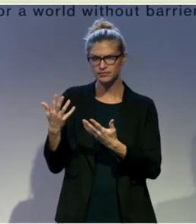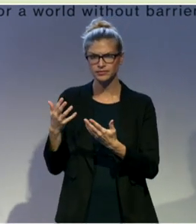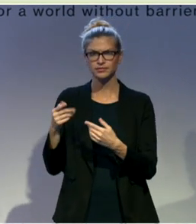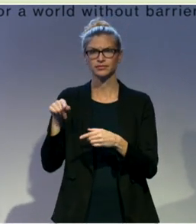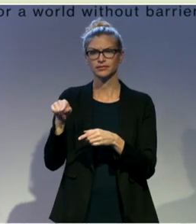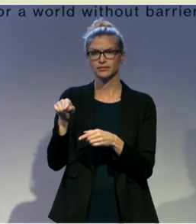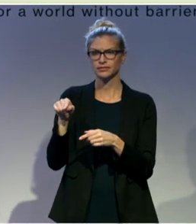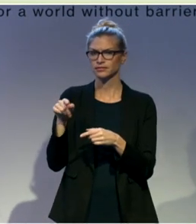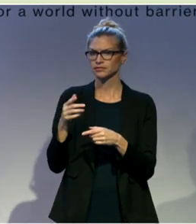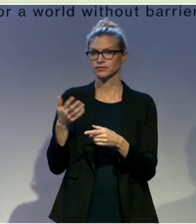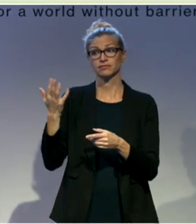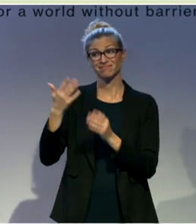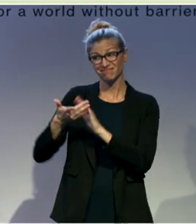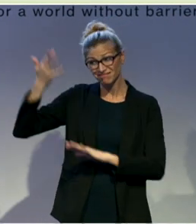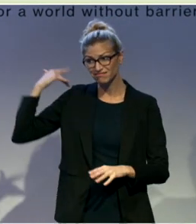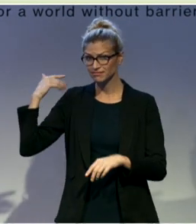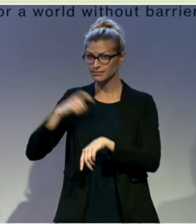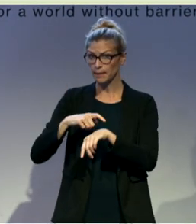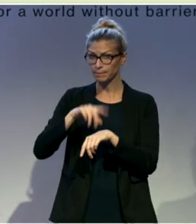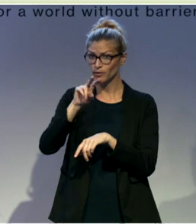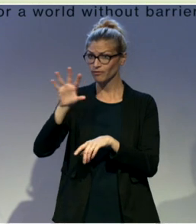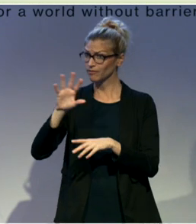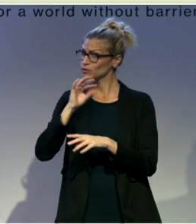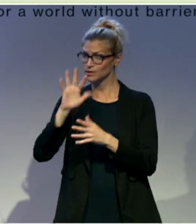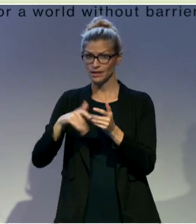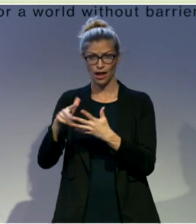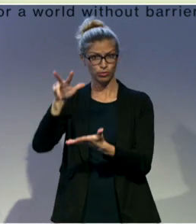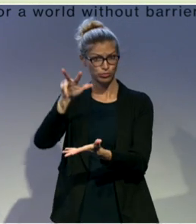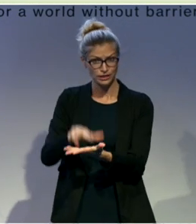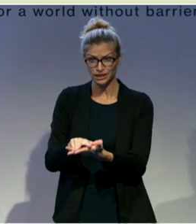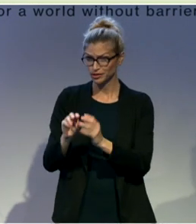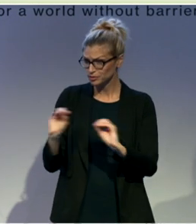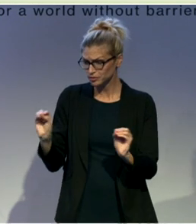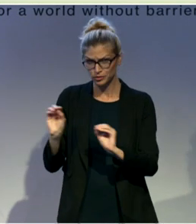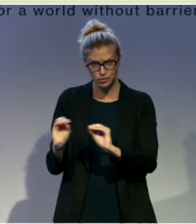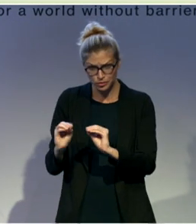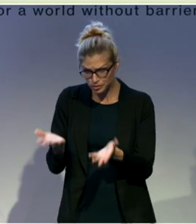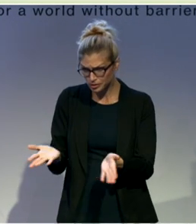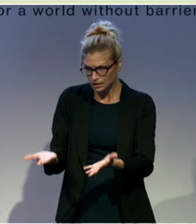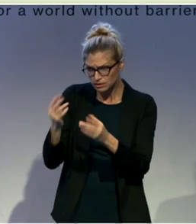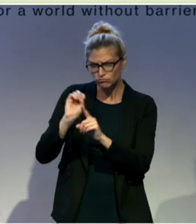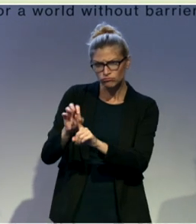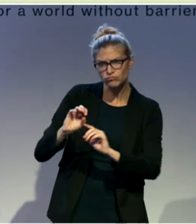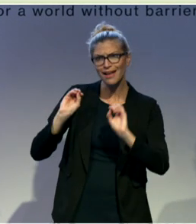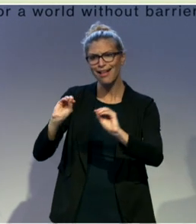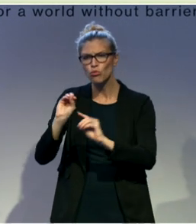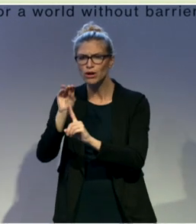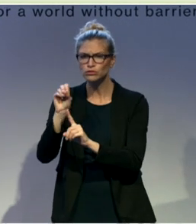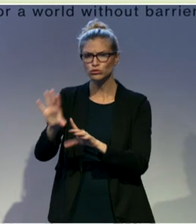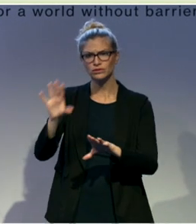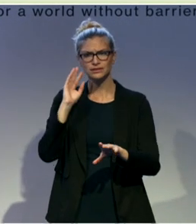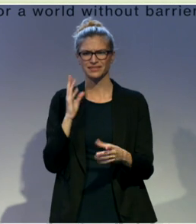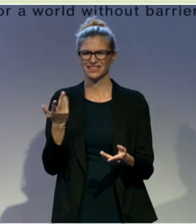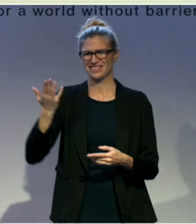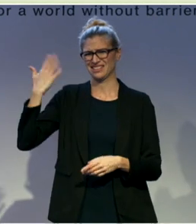There was no further education for deaf people, and deaf people mostly worked in low